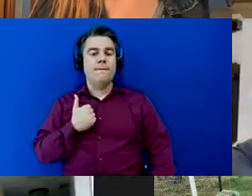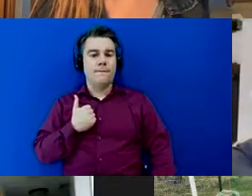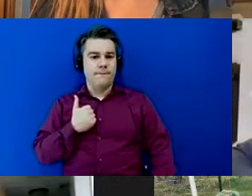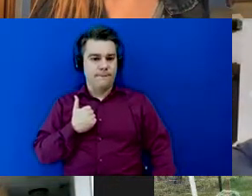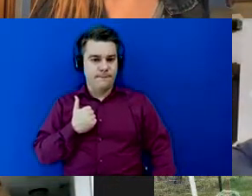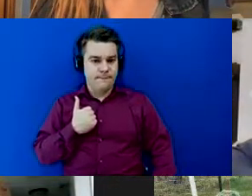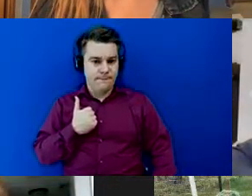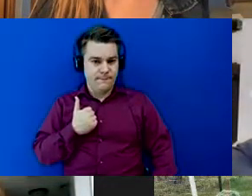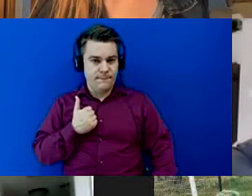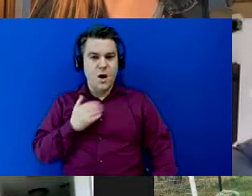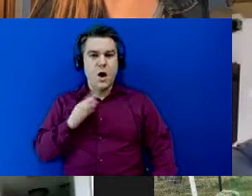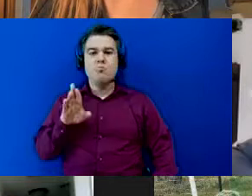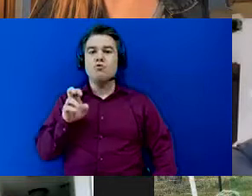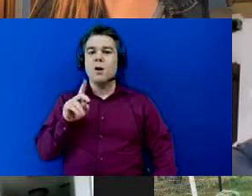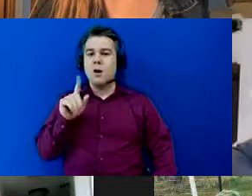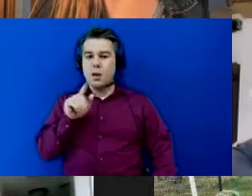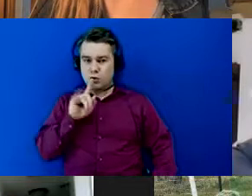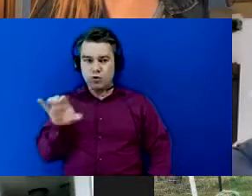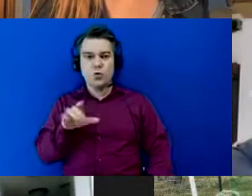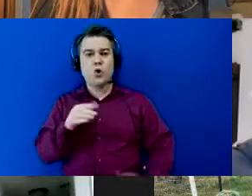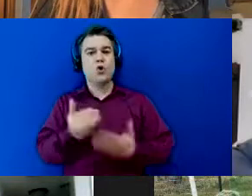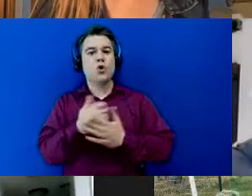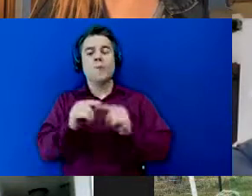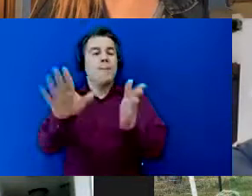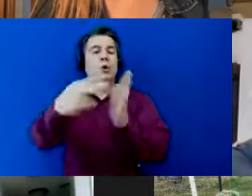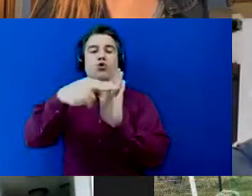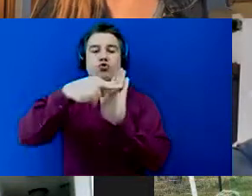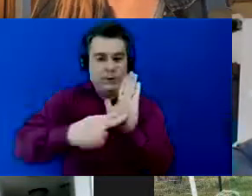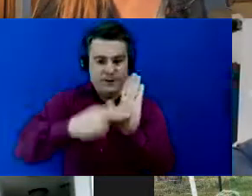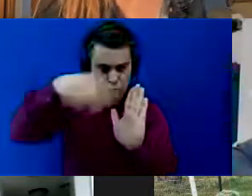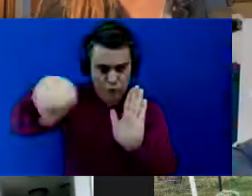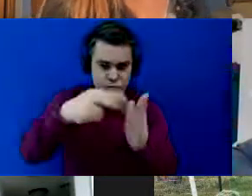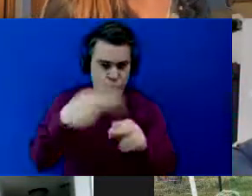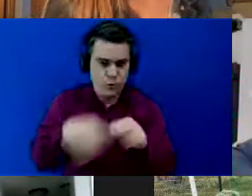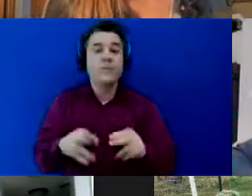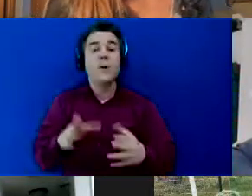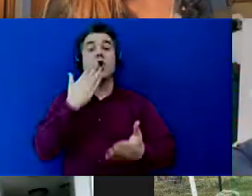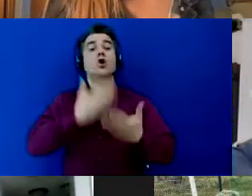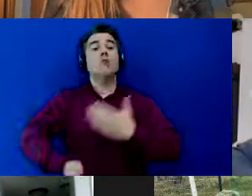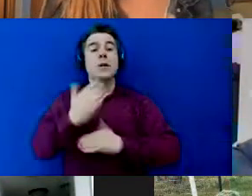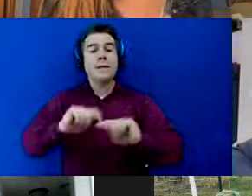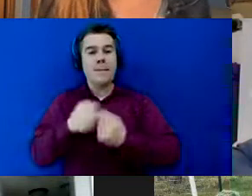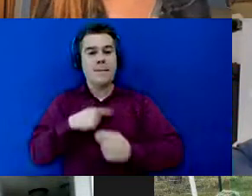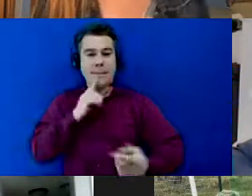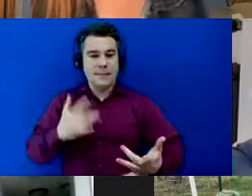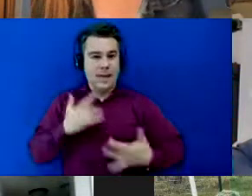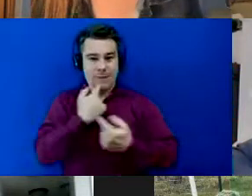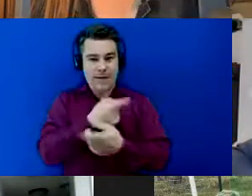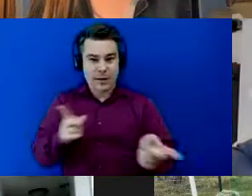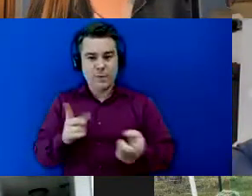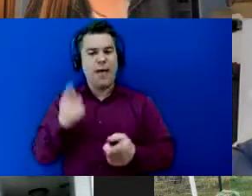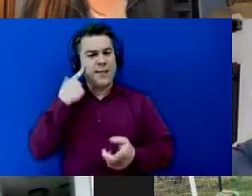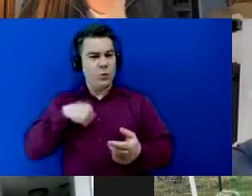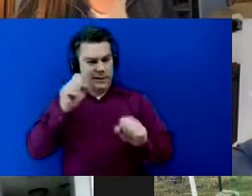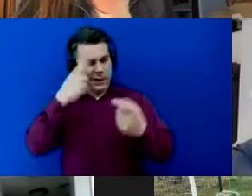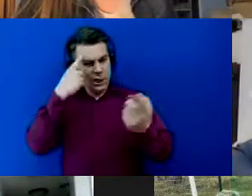brenda is doing a new group i'm just going to read this to you real quick uh good morning team i'm excited to make this announcement i think we can agree that